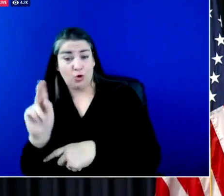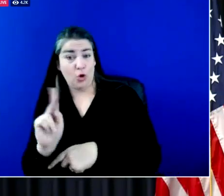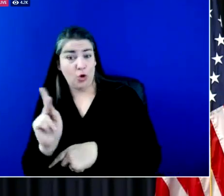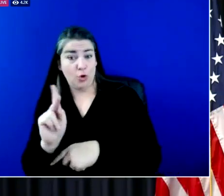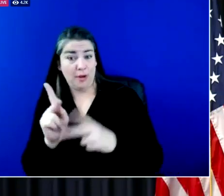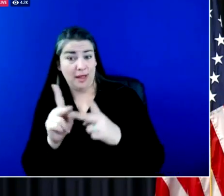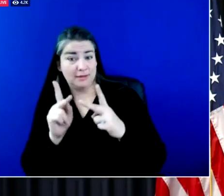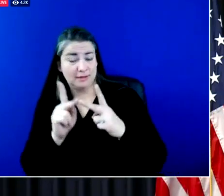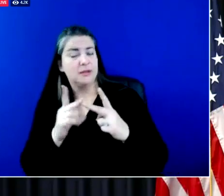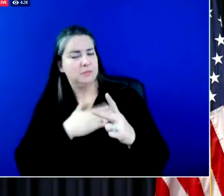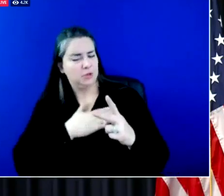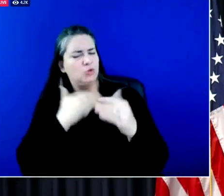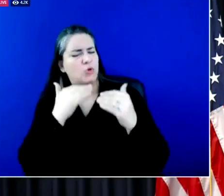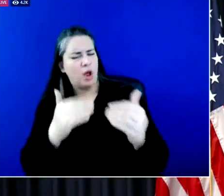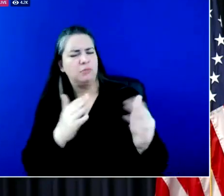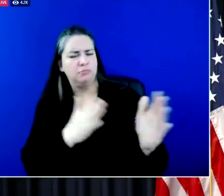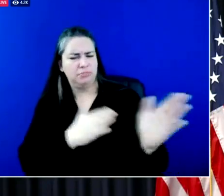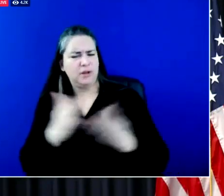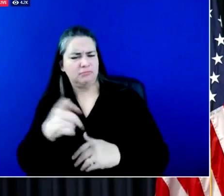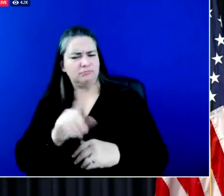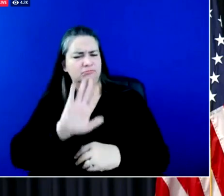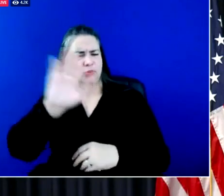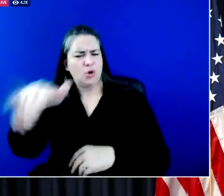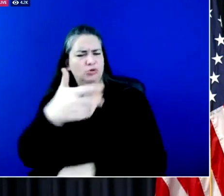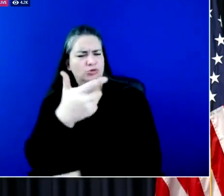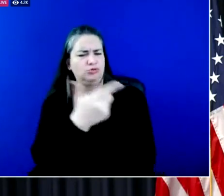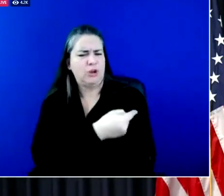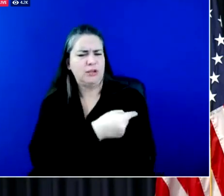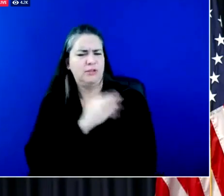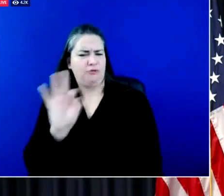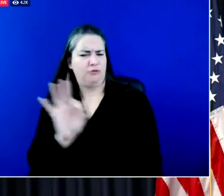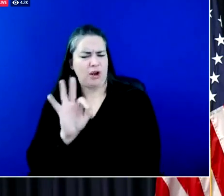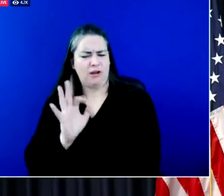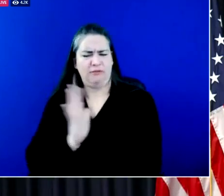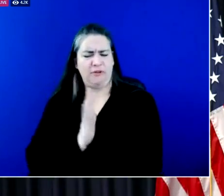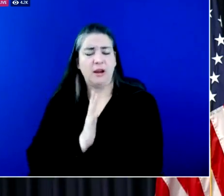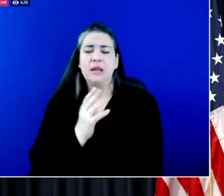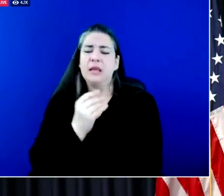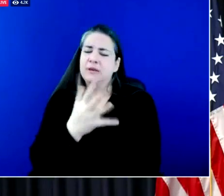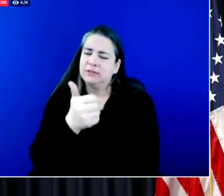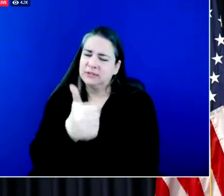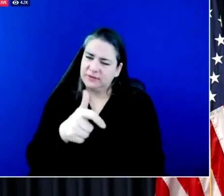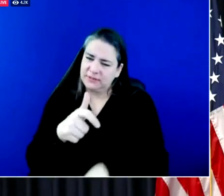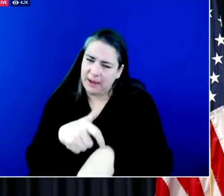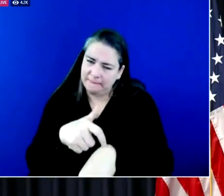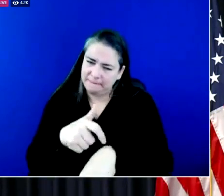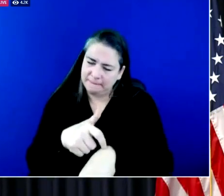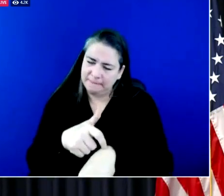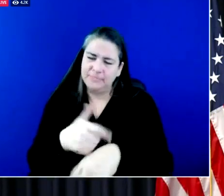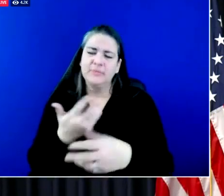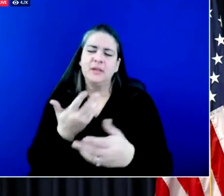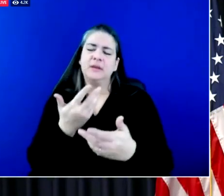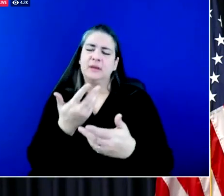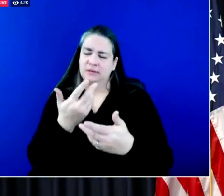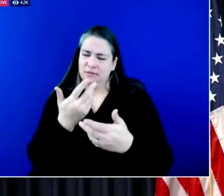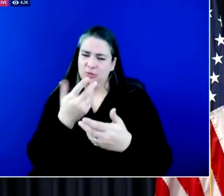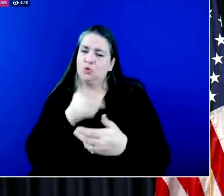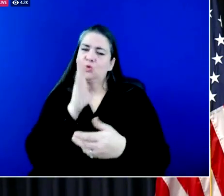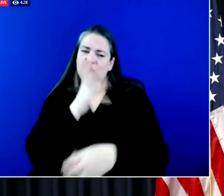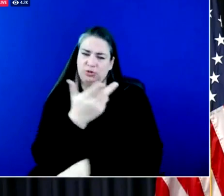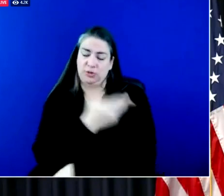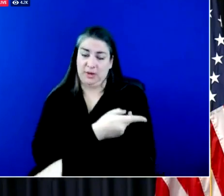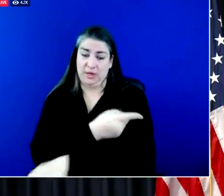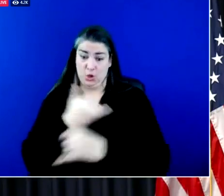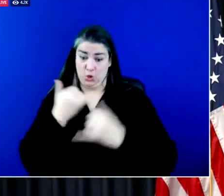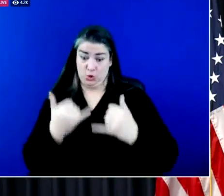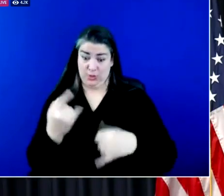make your plan accordingly. Give yourself plenty of time. We want to get you vaccinated. Everybody from today, we're gonna get you